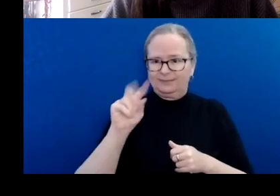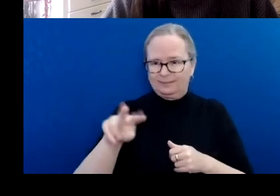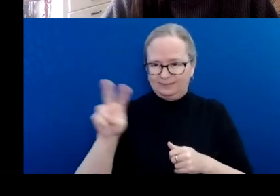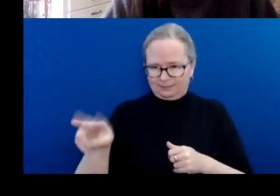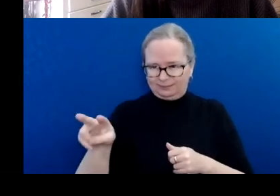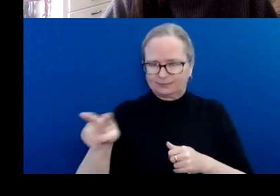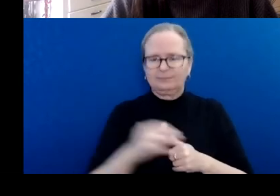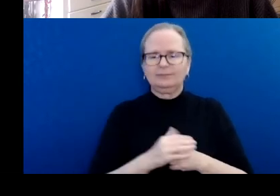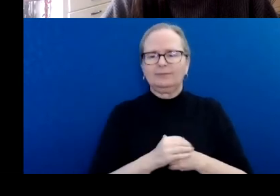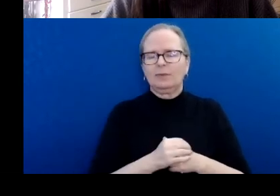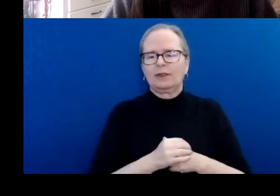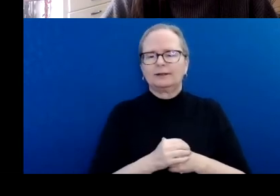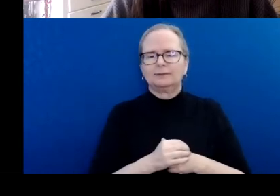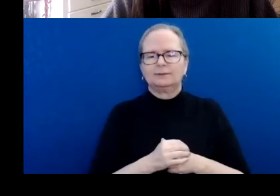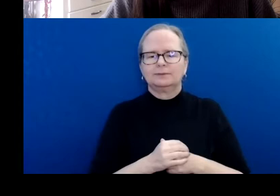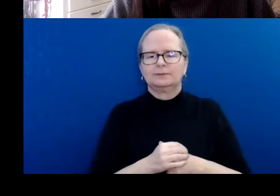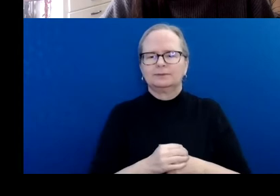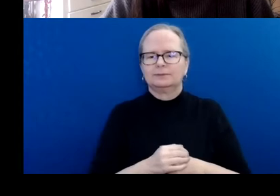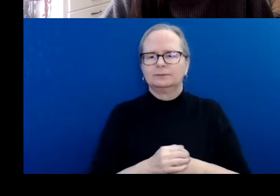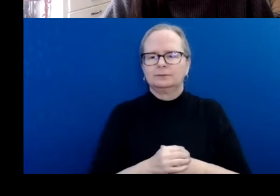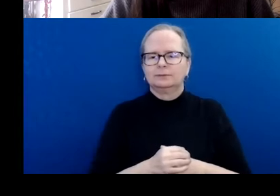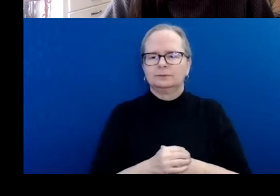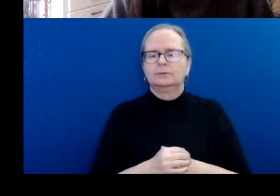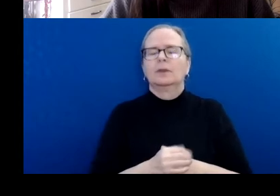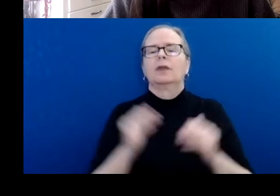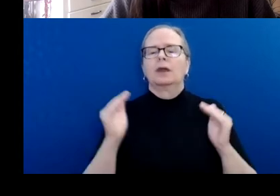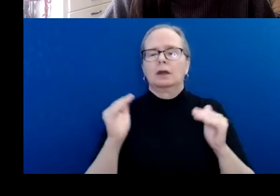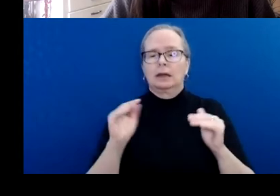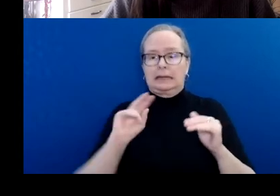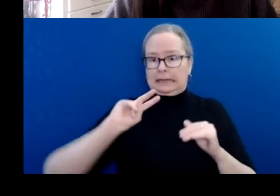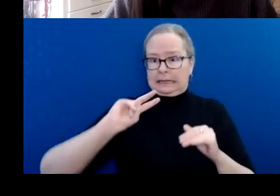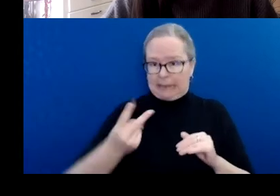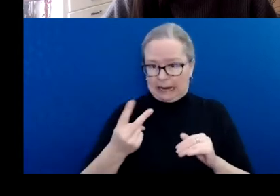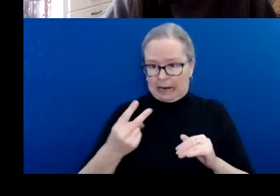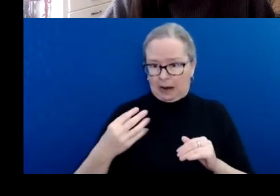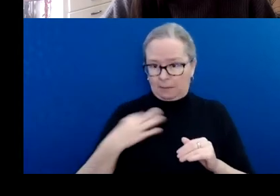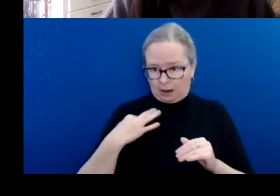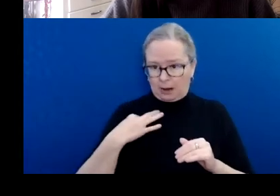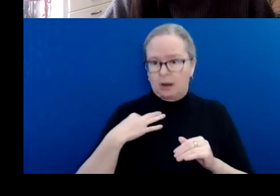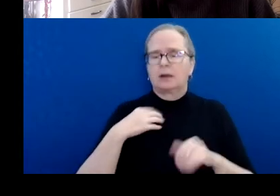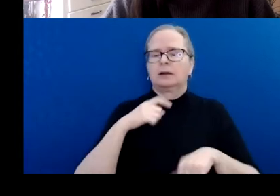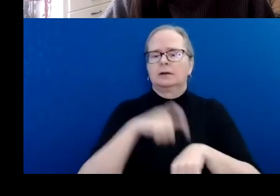The deadline or cutoff for the second intake is July 4, 2022.